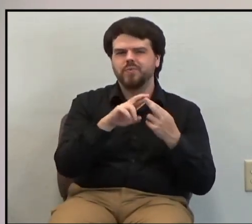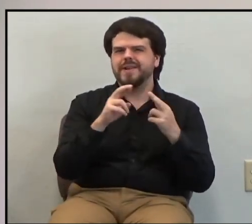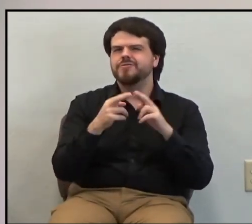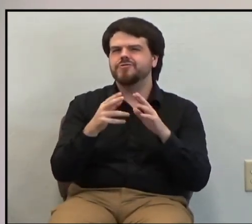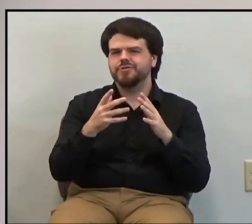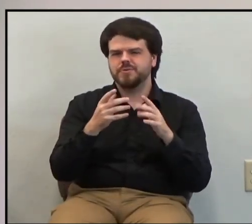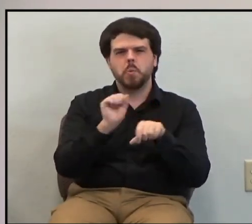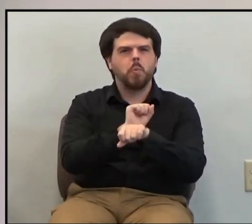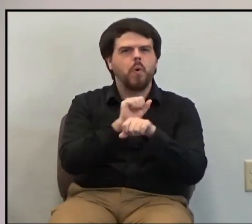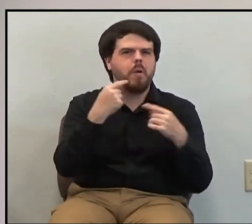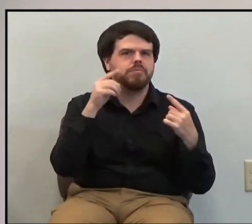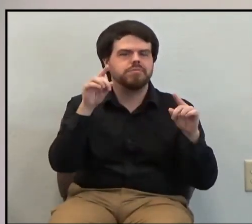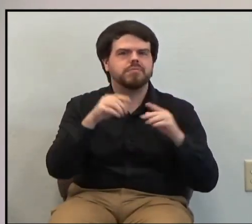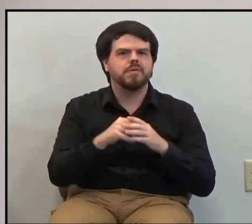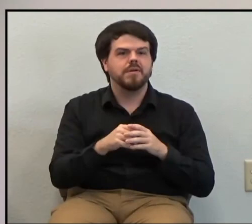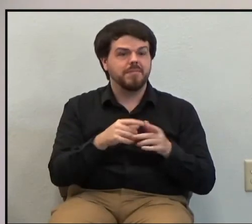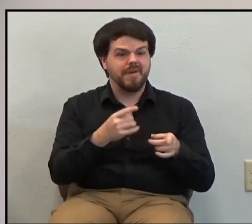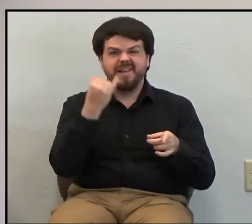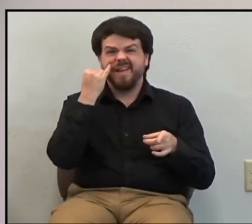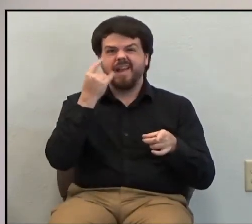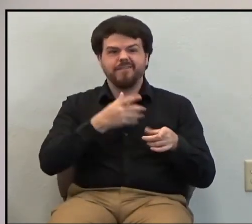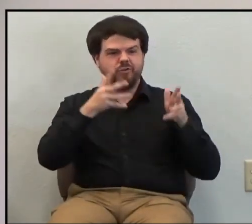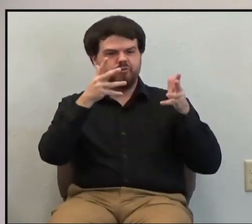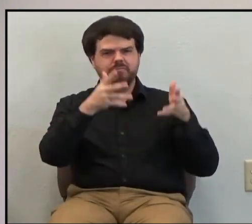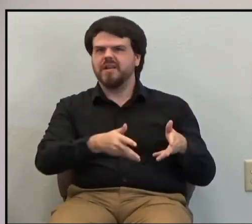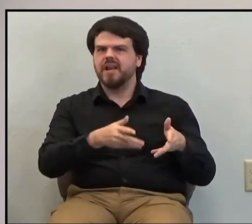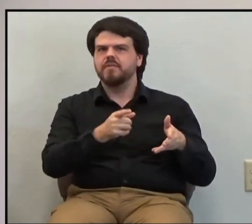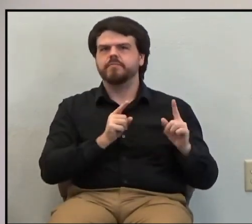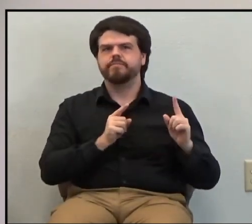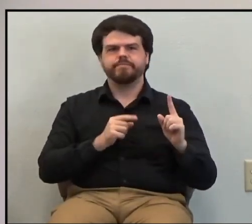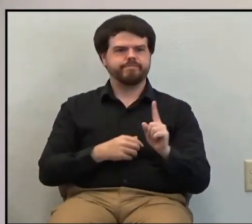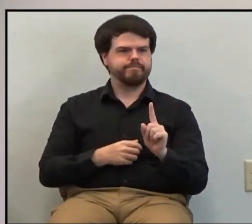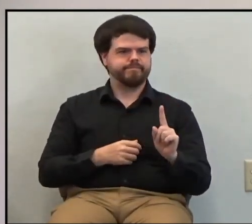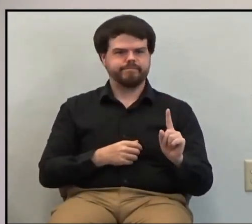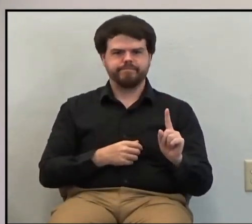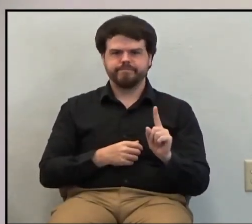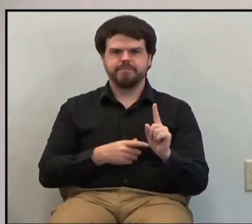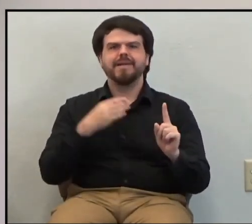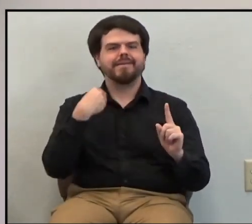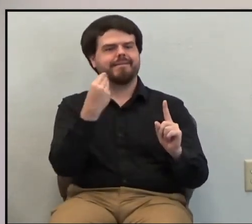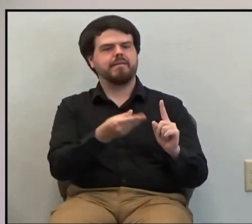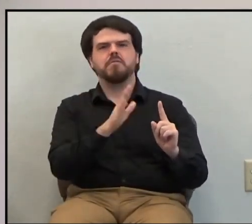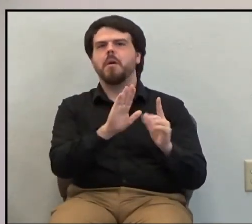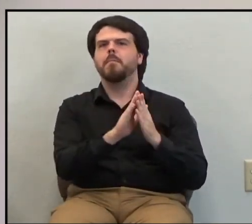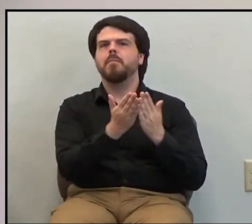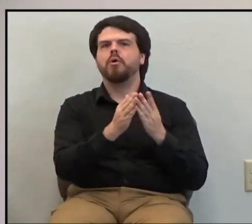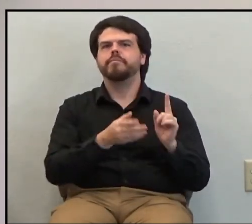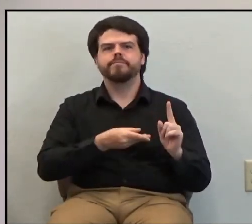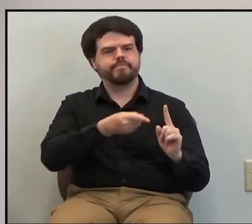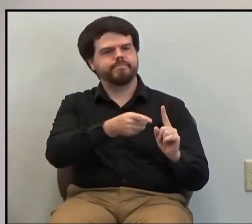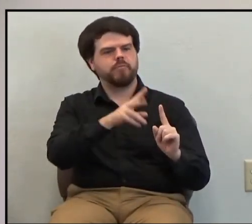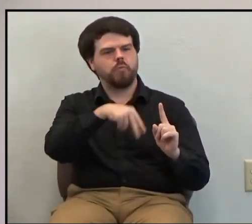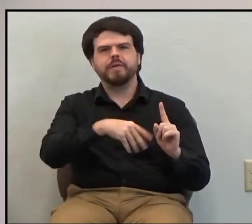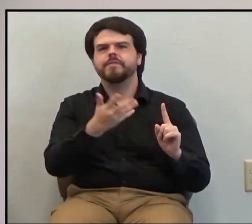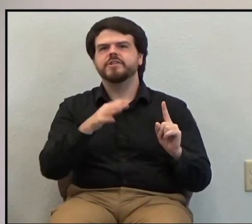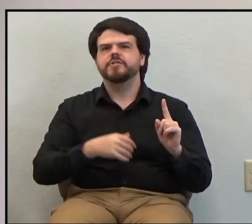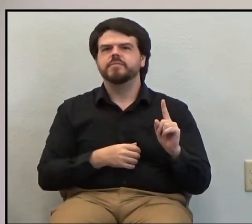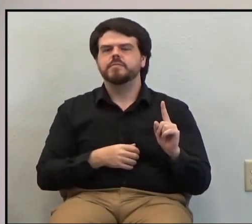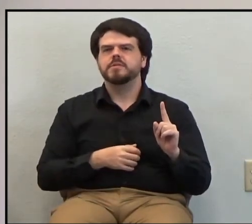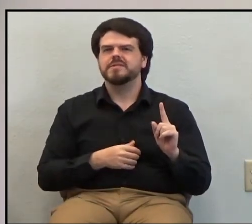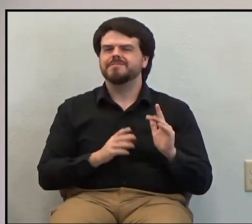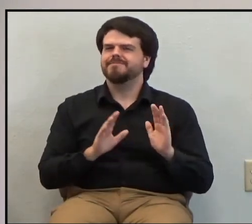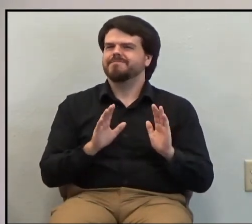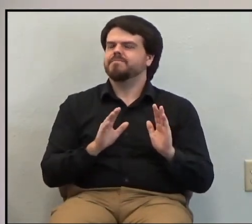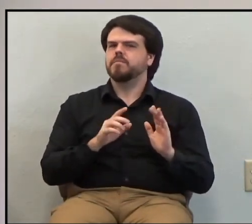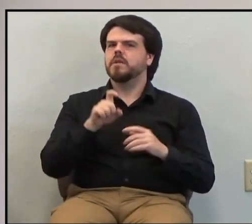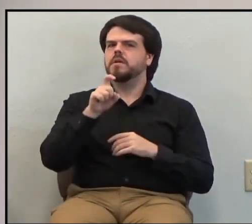will grow in Christ if they're just left by themselves and given a book to read. There has to be that personal